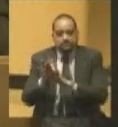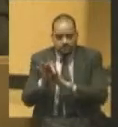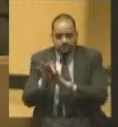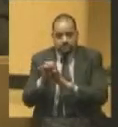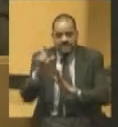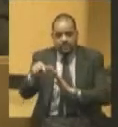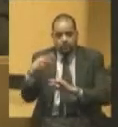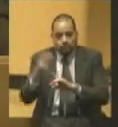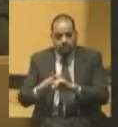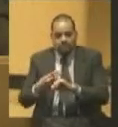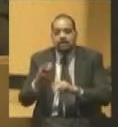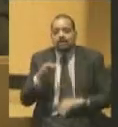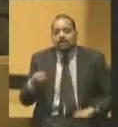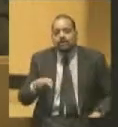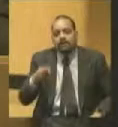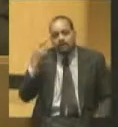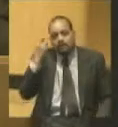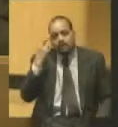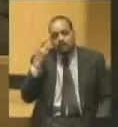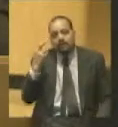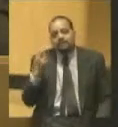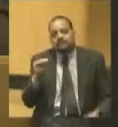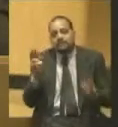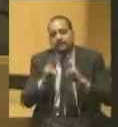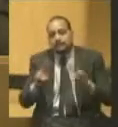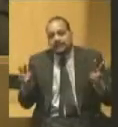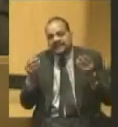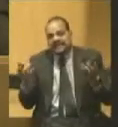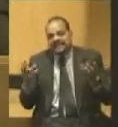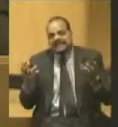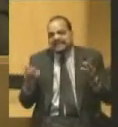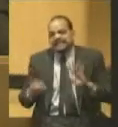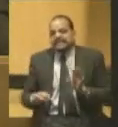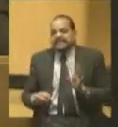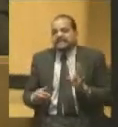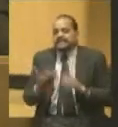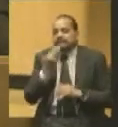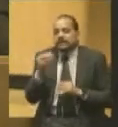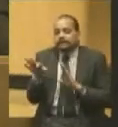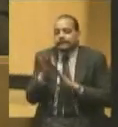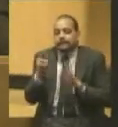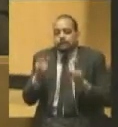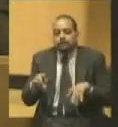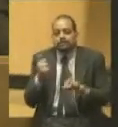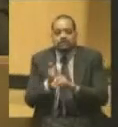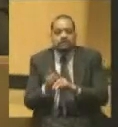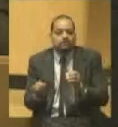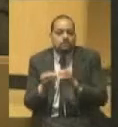would likely factor that information about the appeal of peace into their decisions on candidates and platforms.